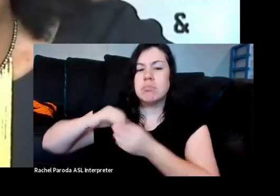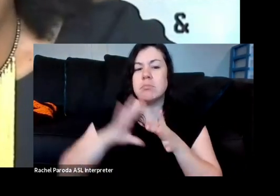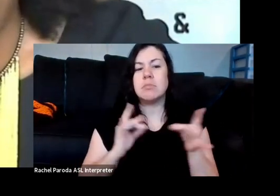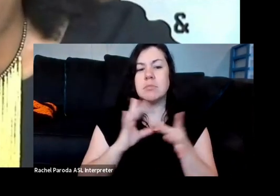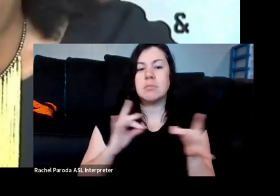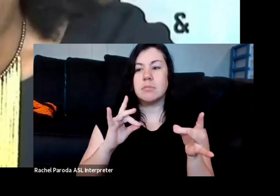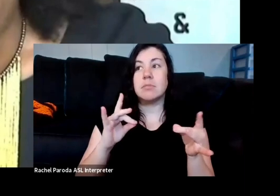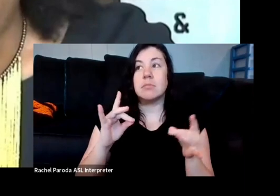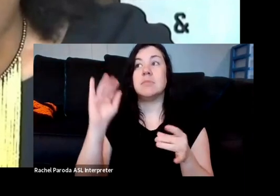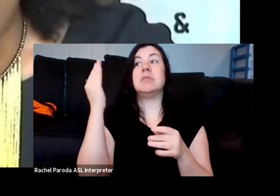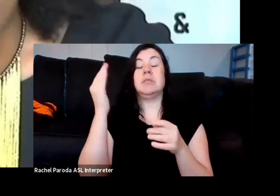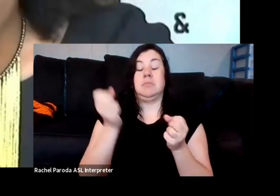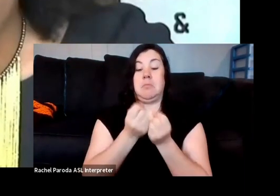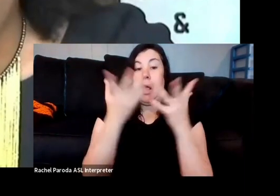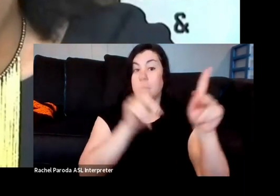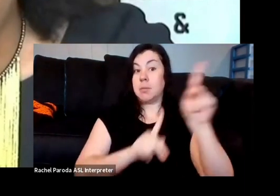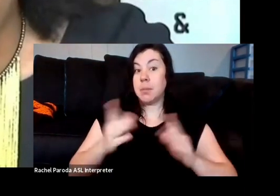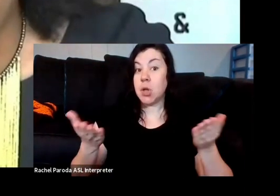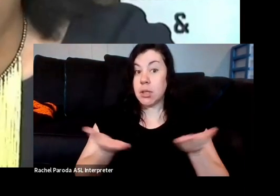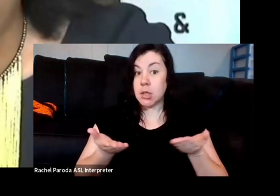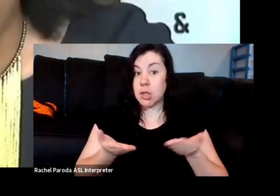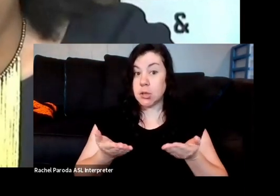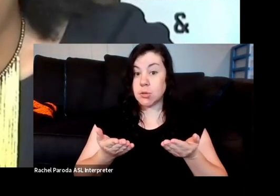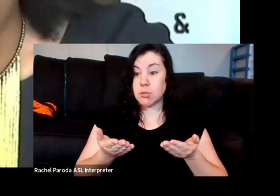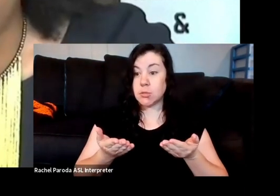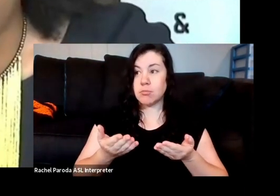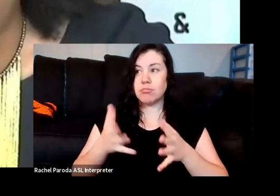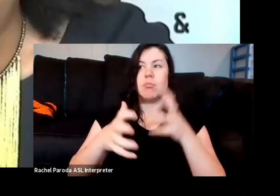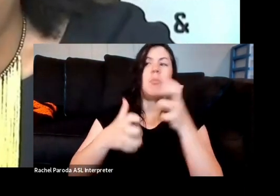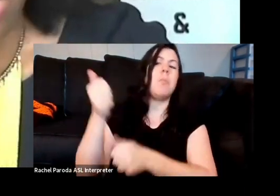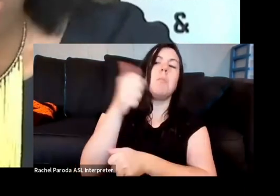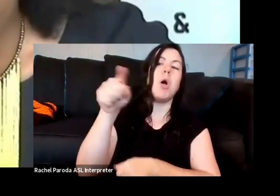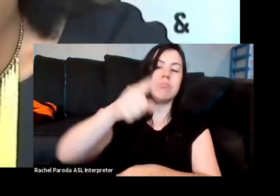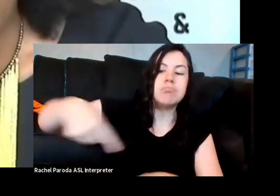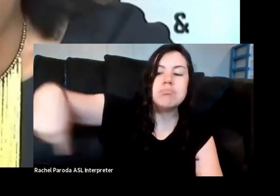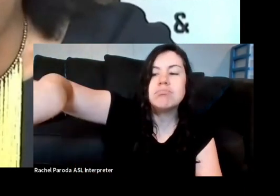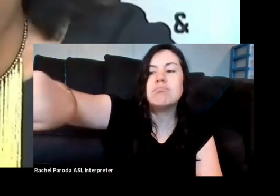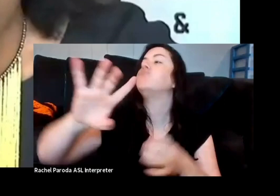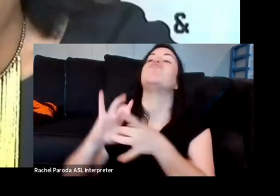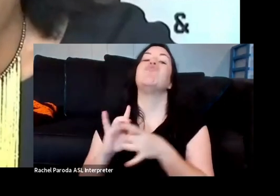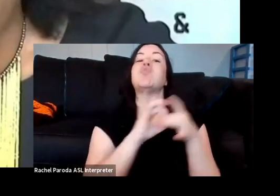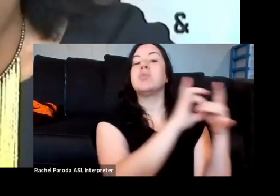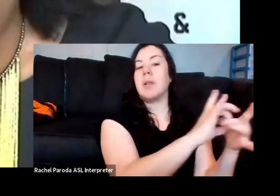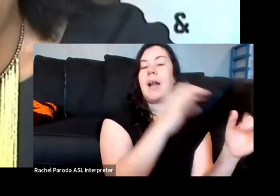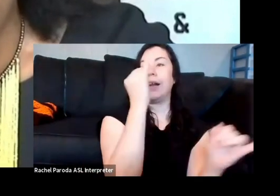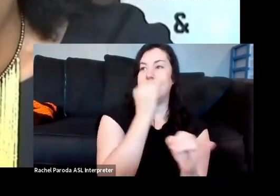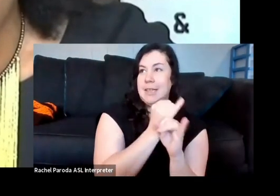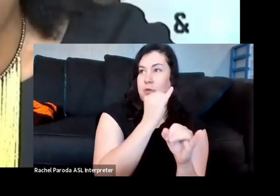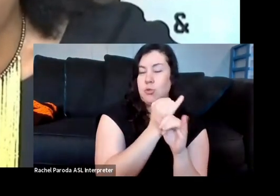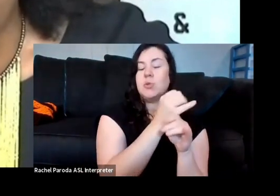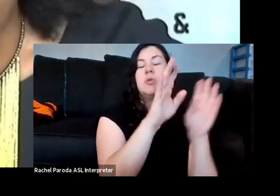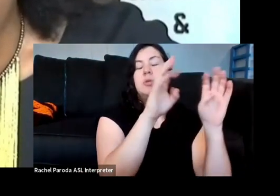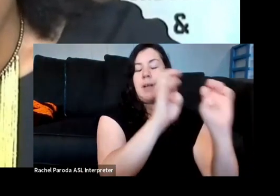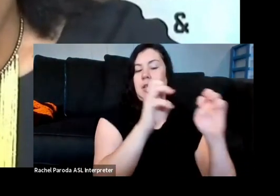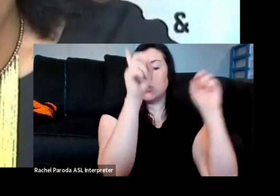terms of the people who are here today, most of you are affiliated with some type of institution that did post a solidarity statement. So,